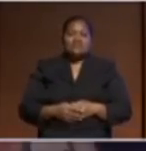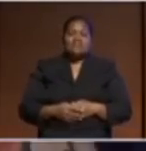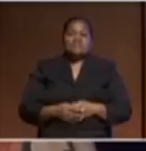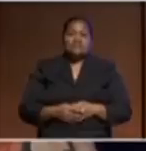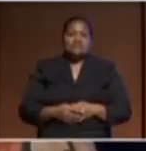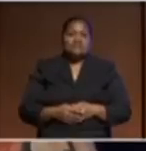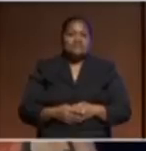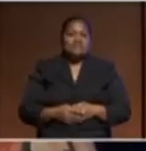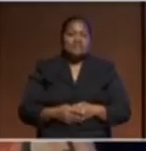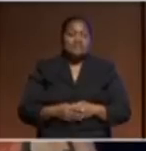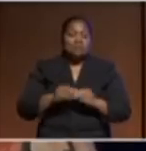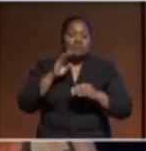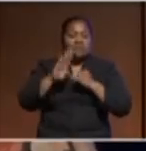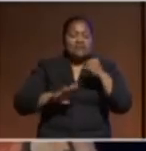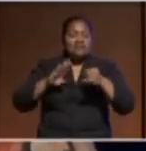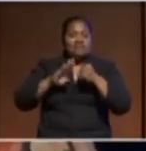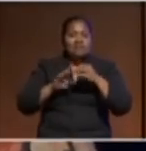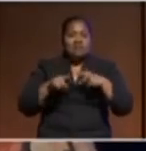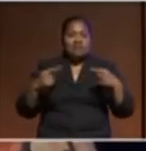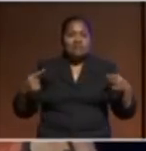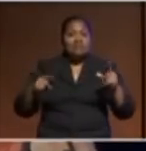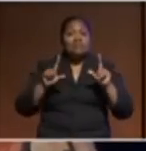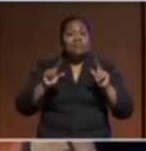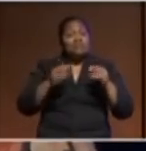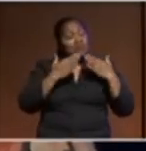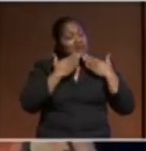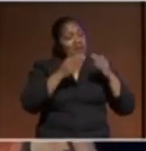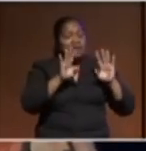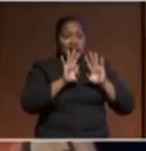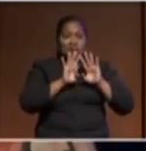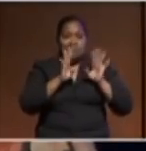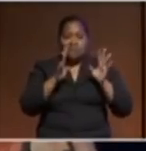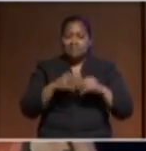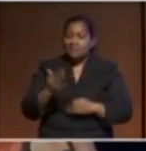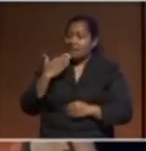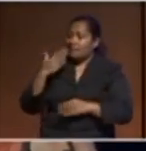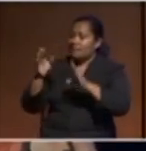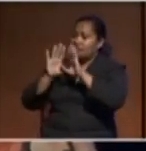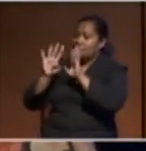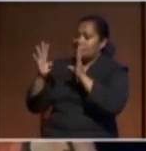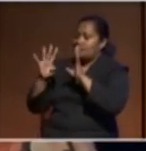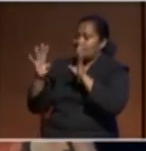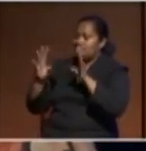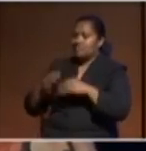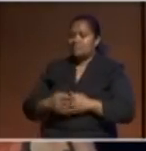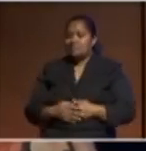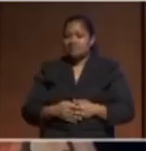and the final thing we have to do is to thank the panelists for an inspirational and thought provoking